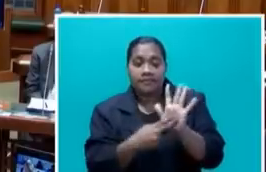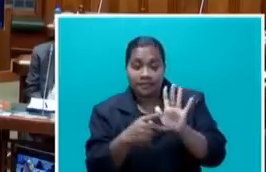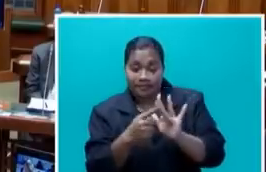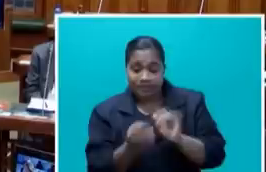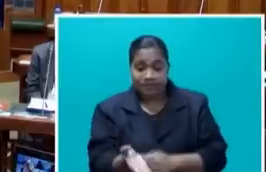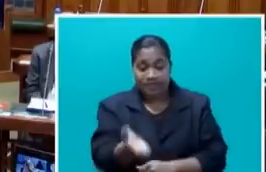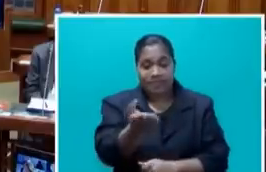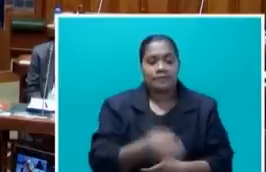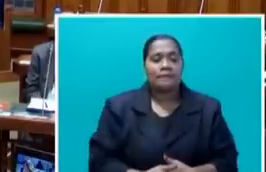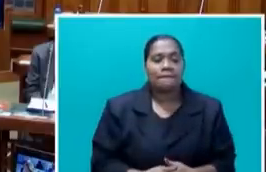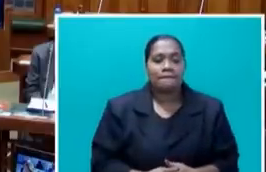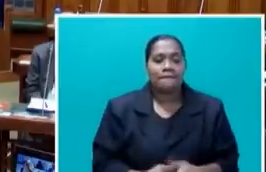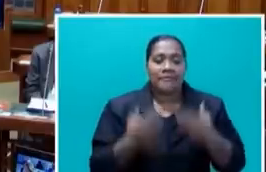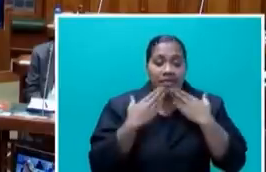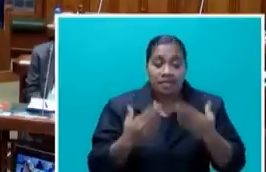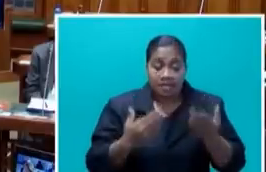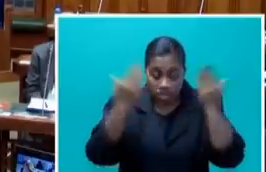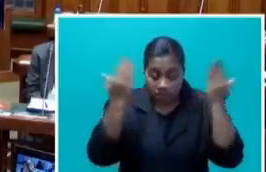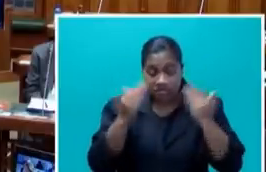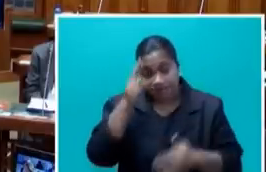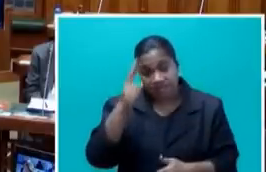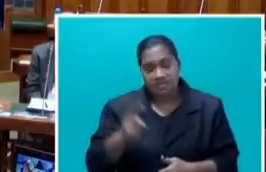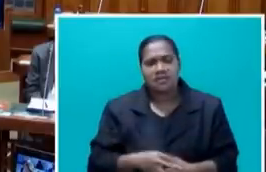Thank you, Mr. Speaker, sir, a supplementary question.